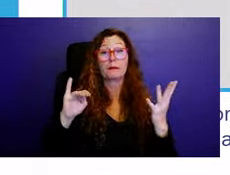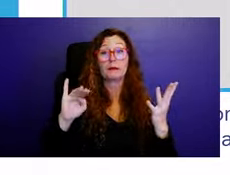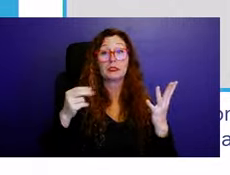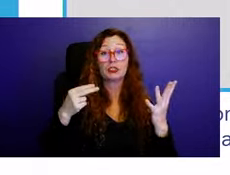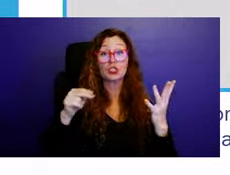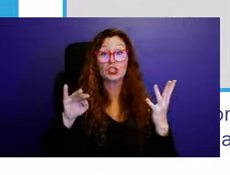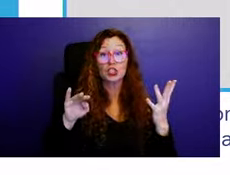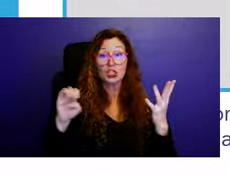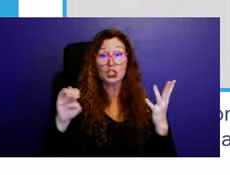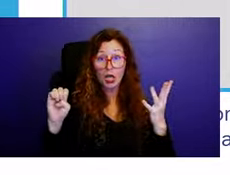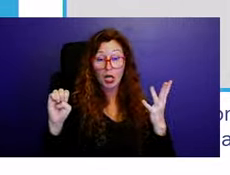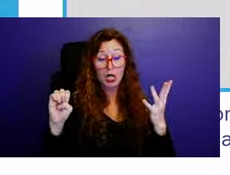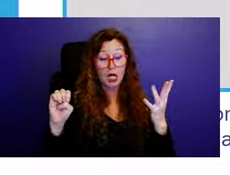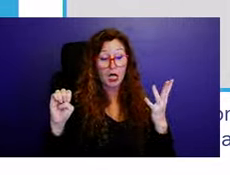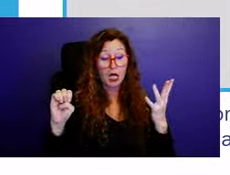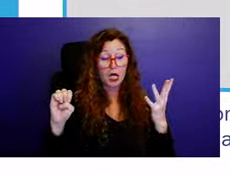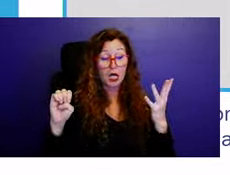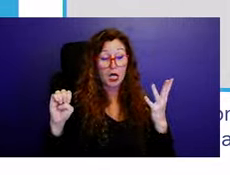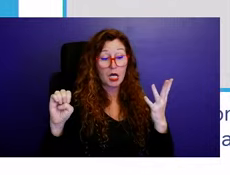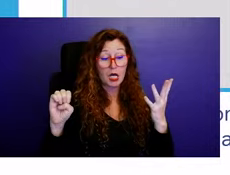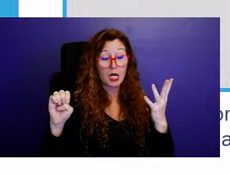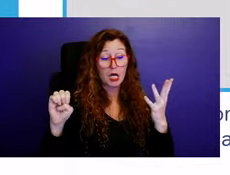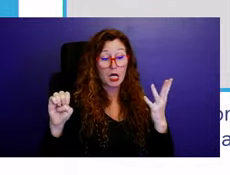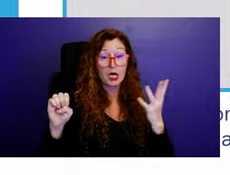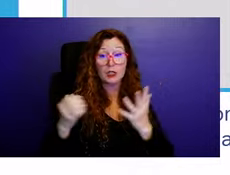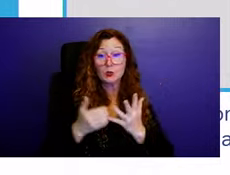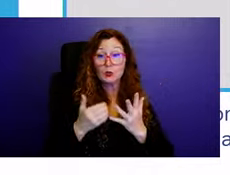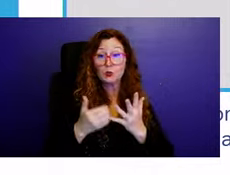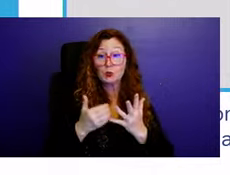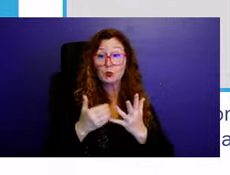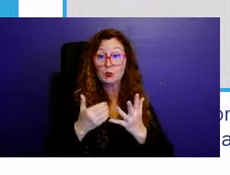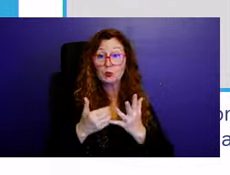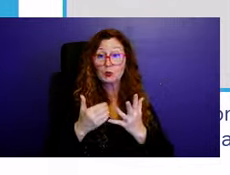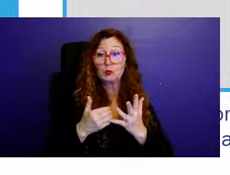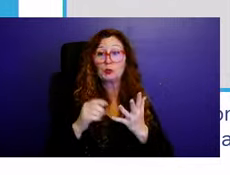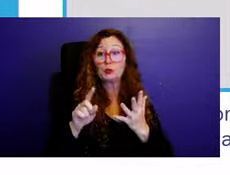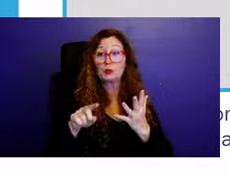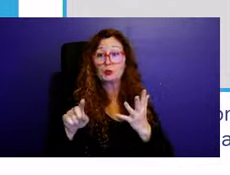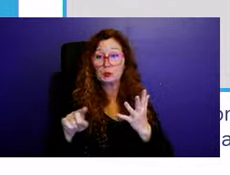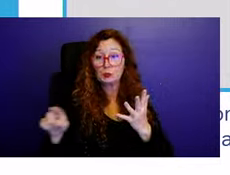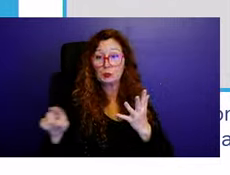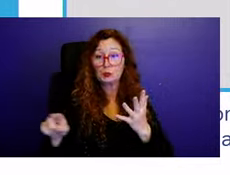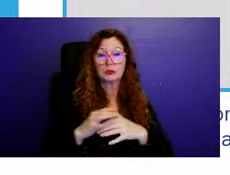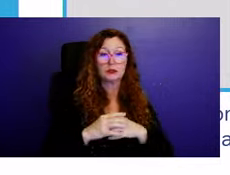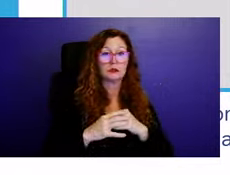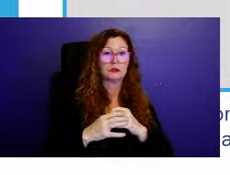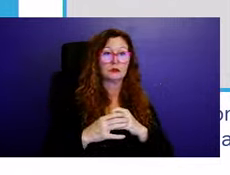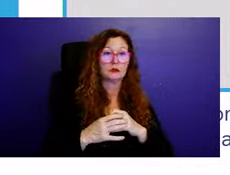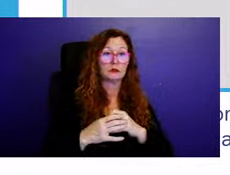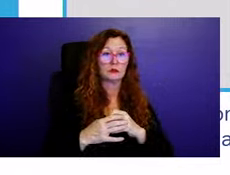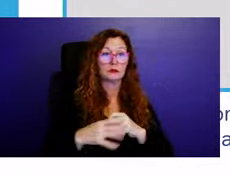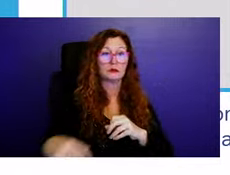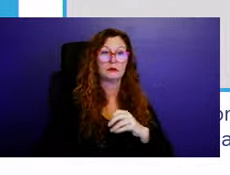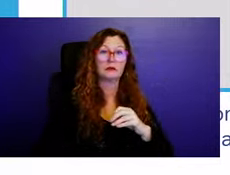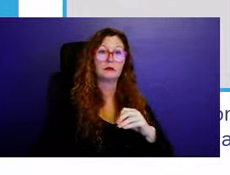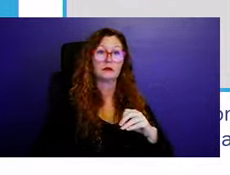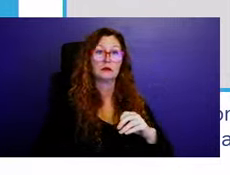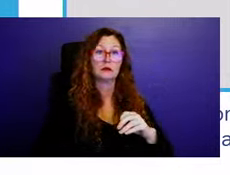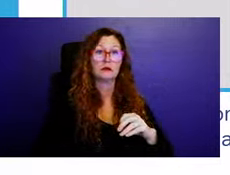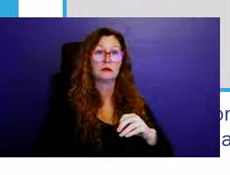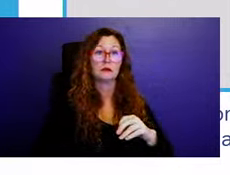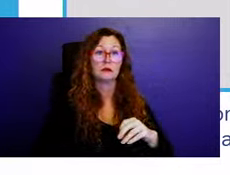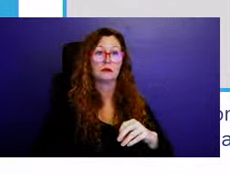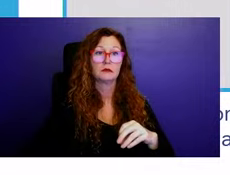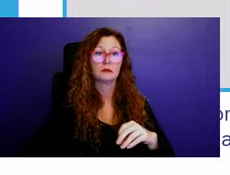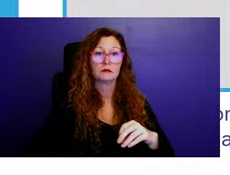position within the department as a zoning technician. We also, under John for economic development, we have two positions,